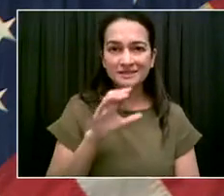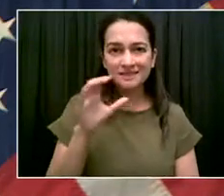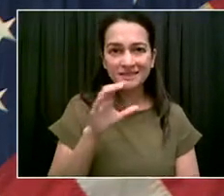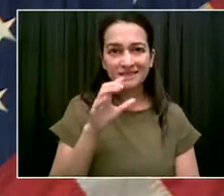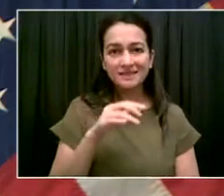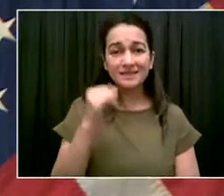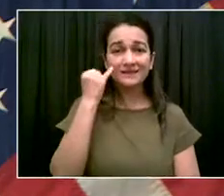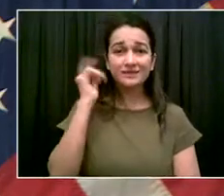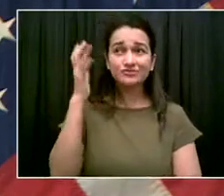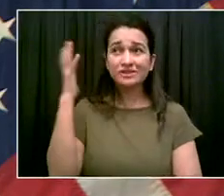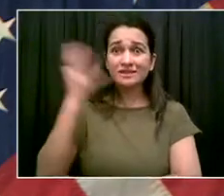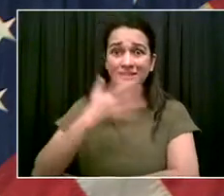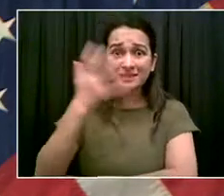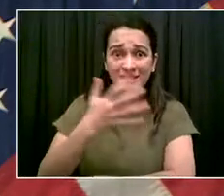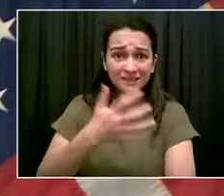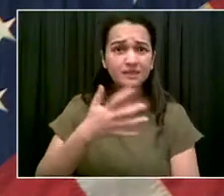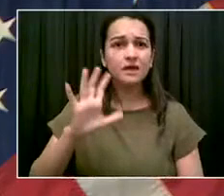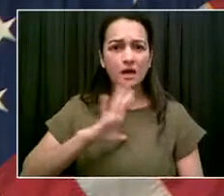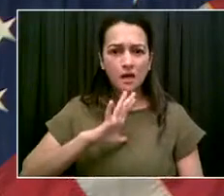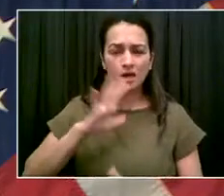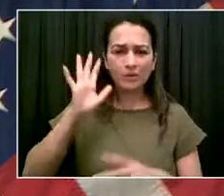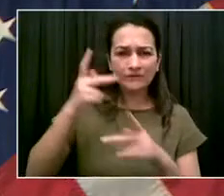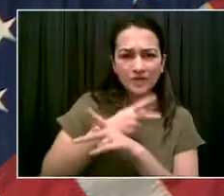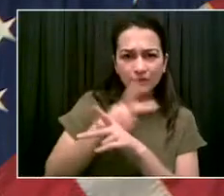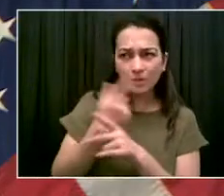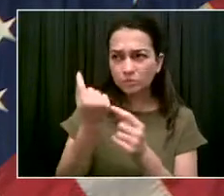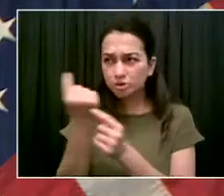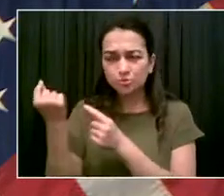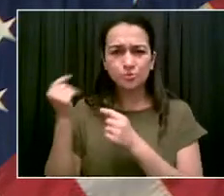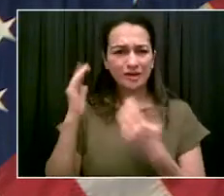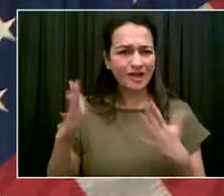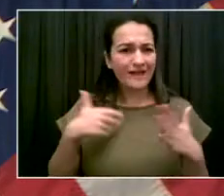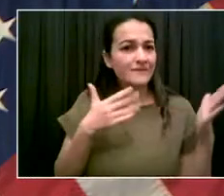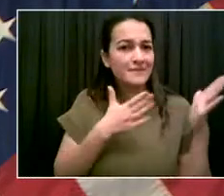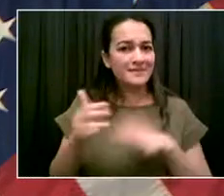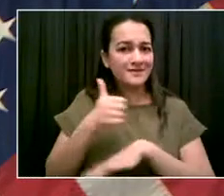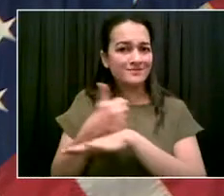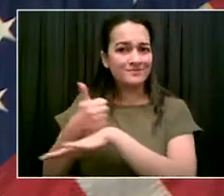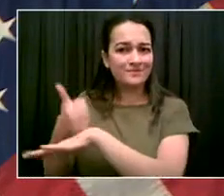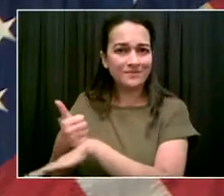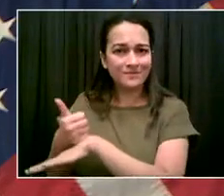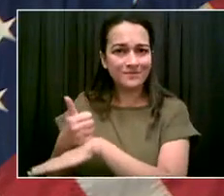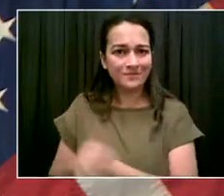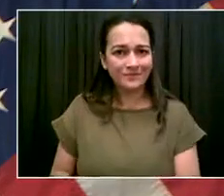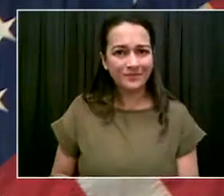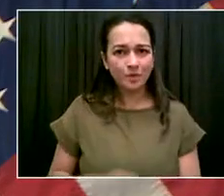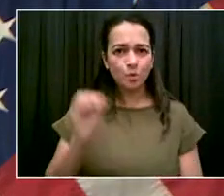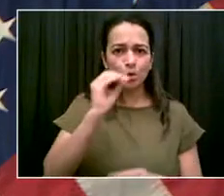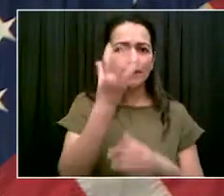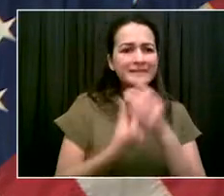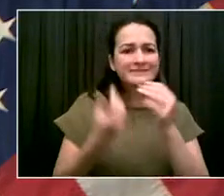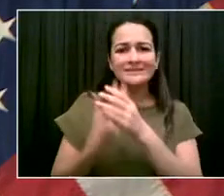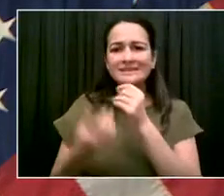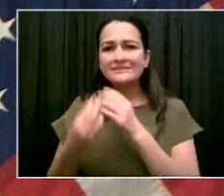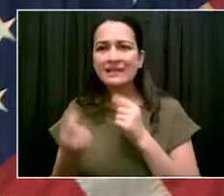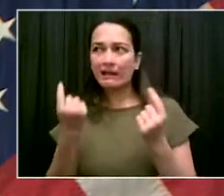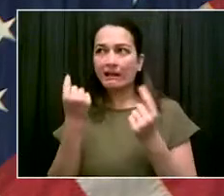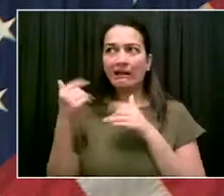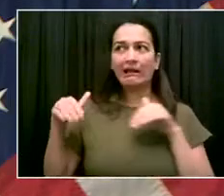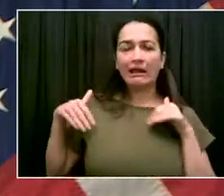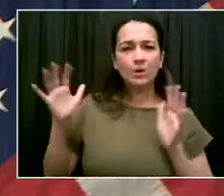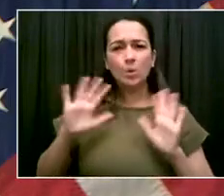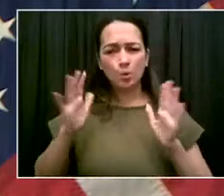EOC activations. There's been no gap in any of our preparedness, and there won't be any gap in any of our response